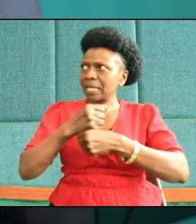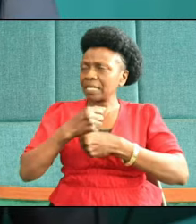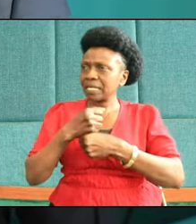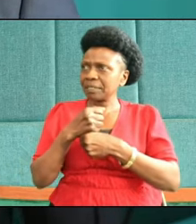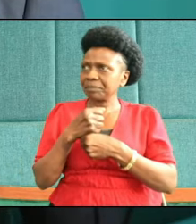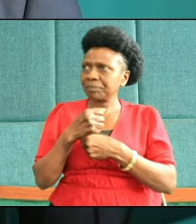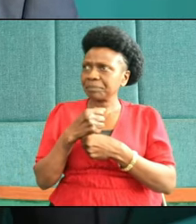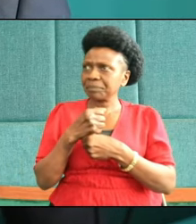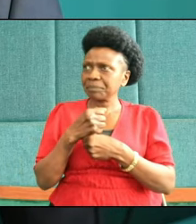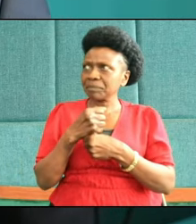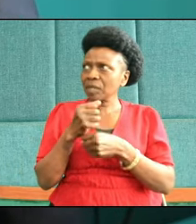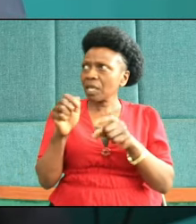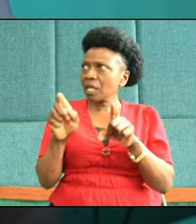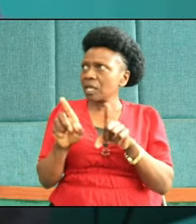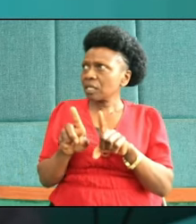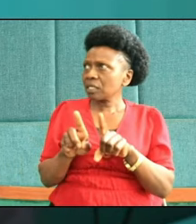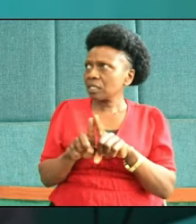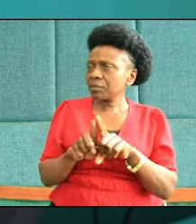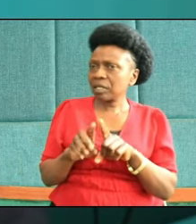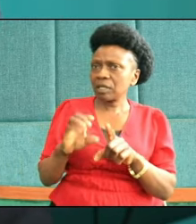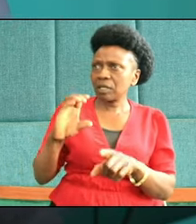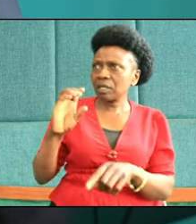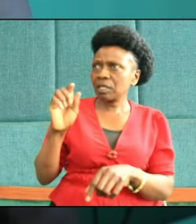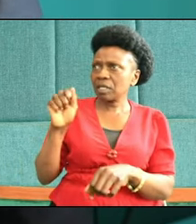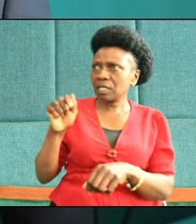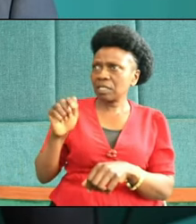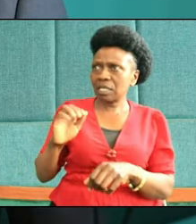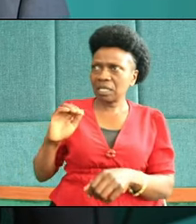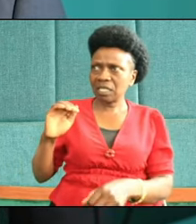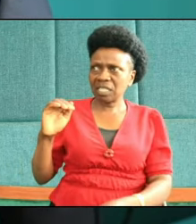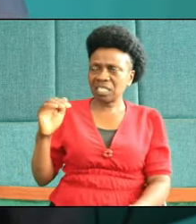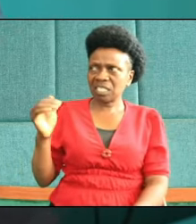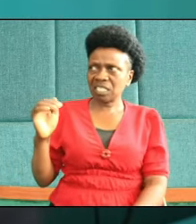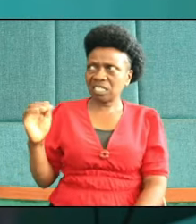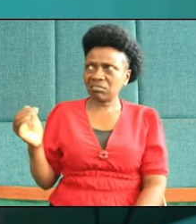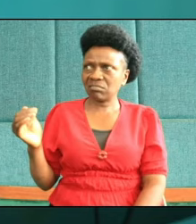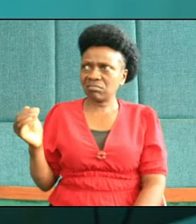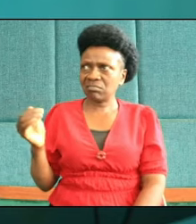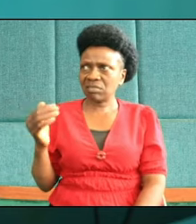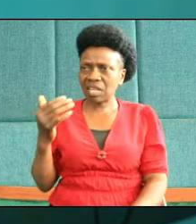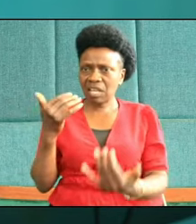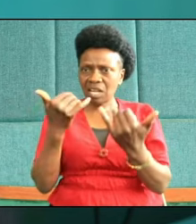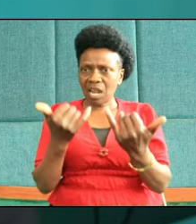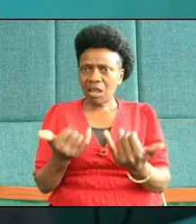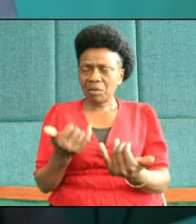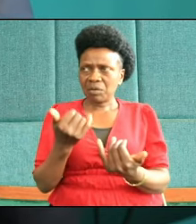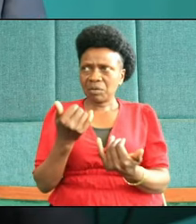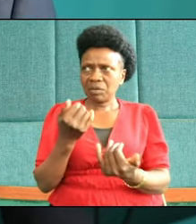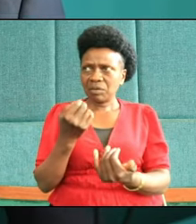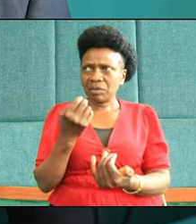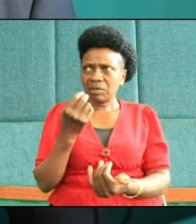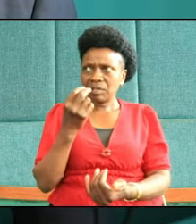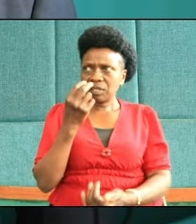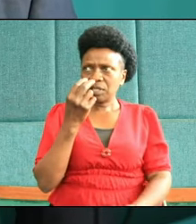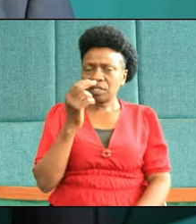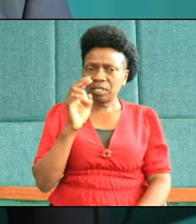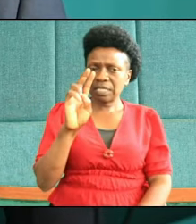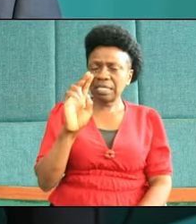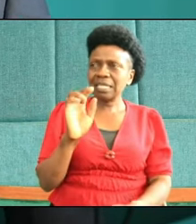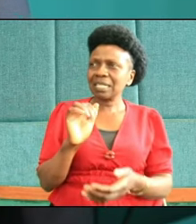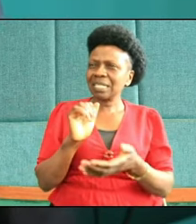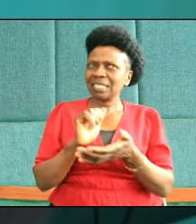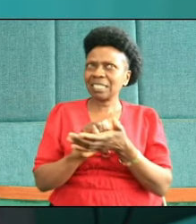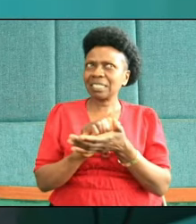as in Corinth, 1 Corinthians 13 verse 2, now we see that dim reflection